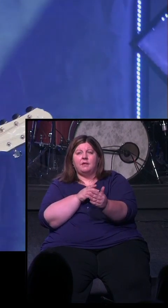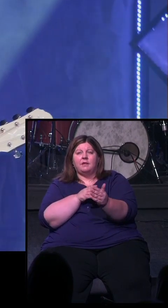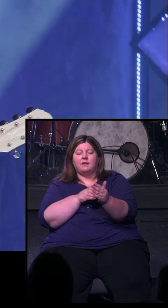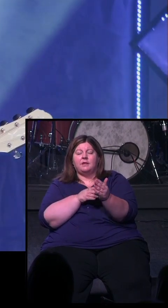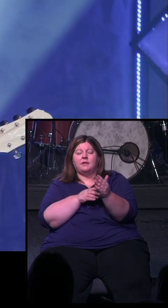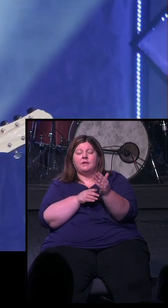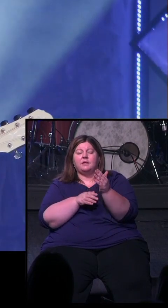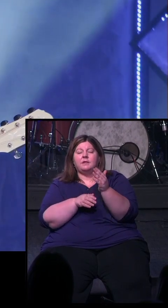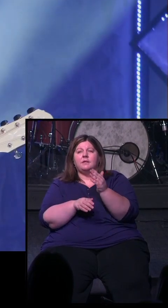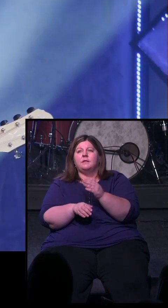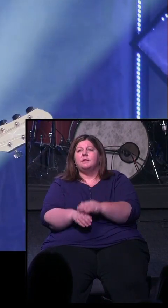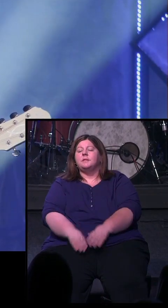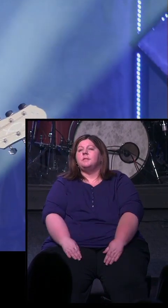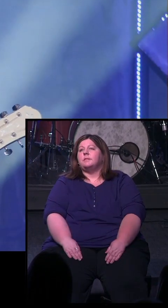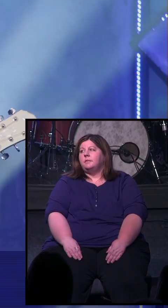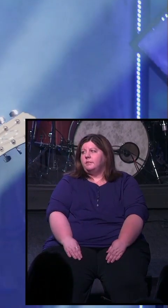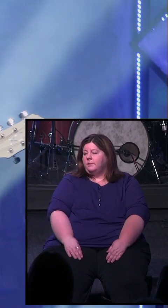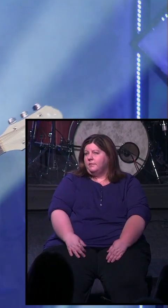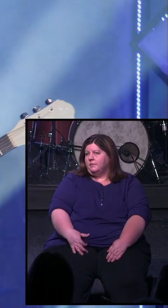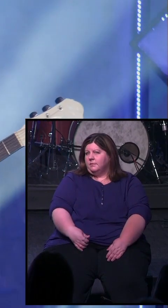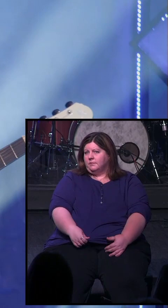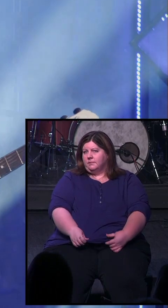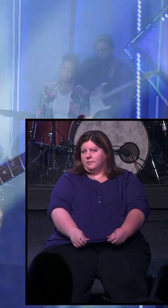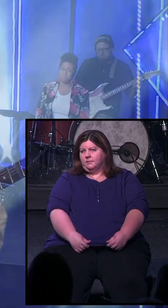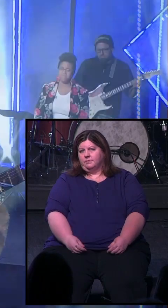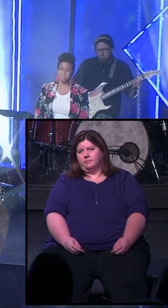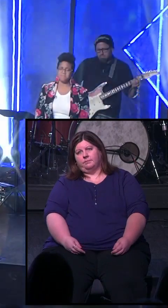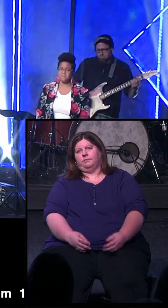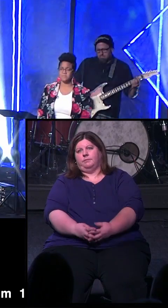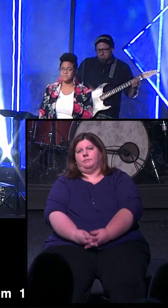amen.